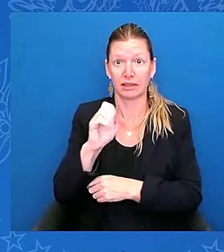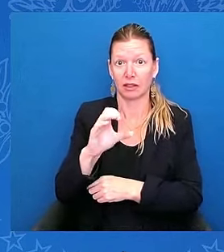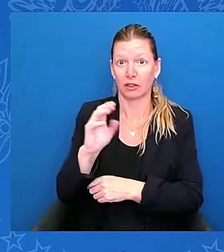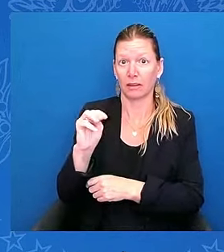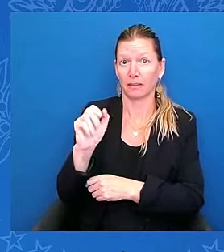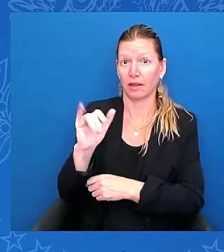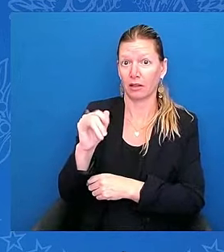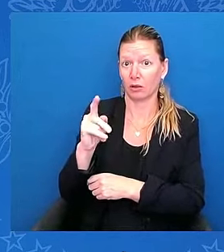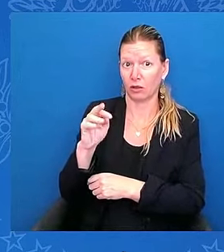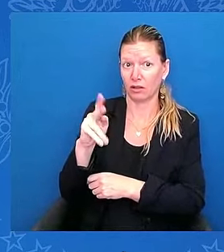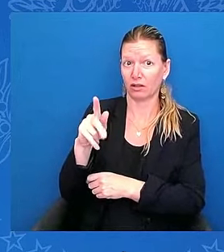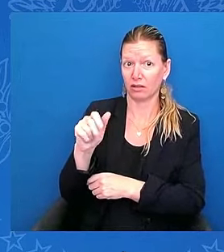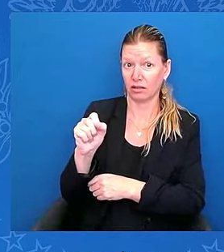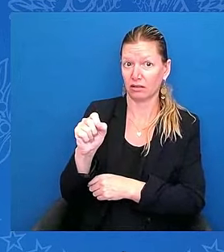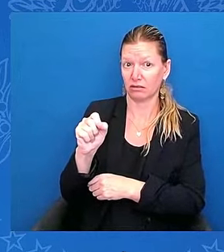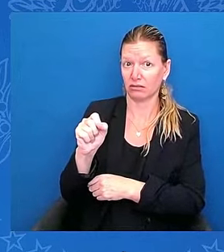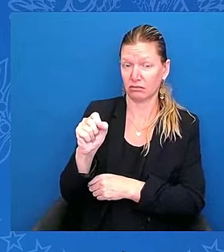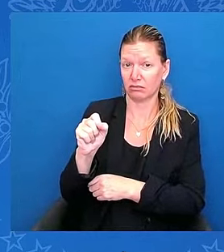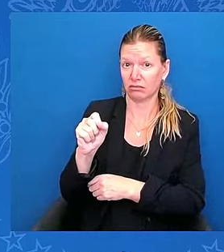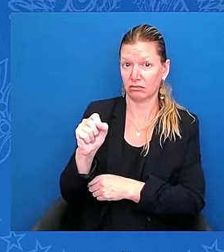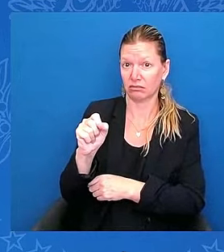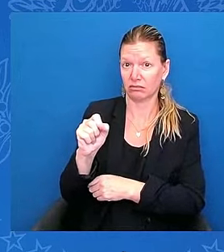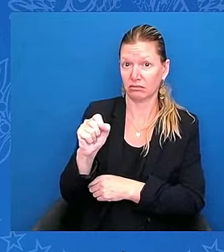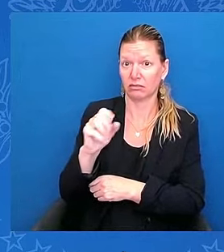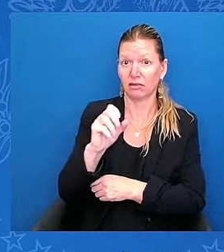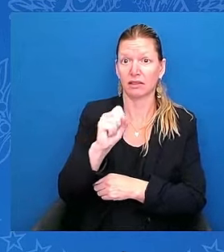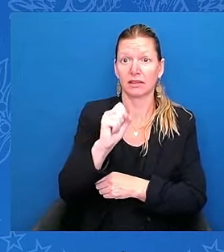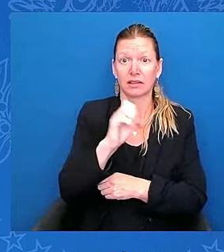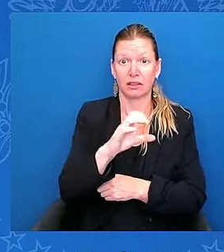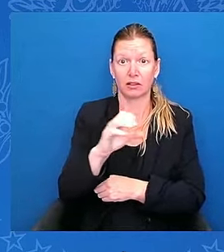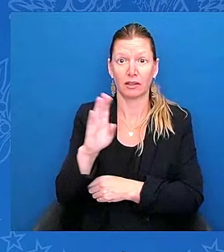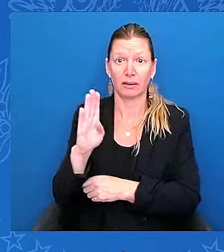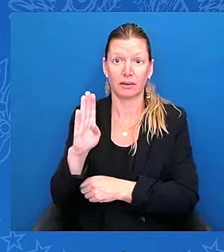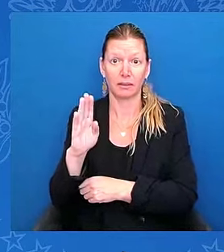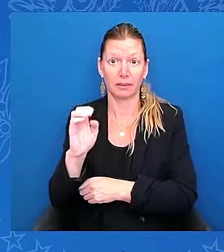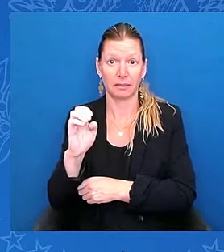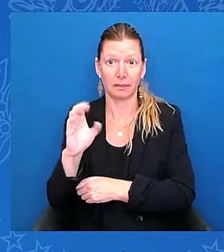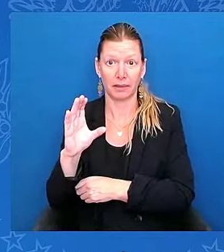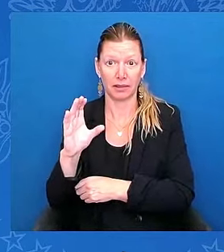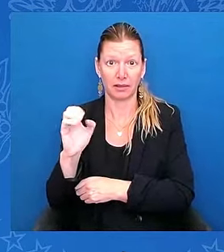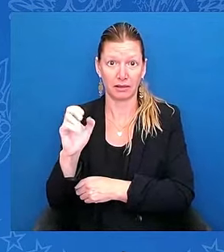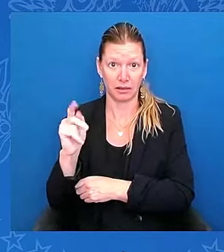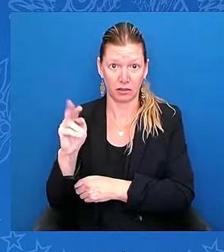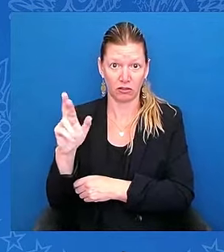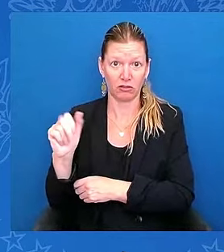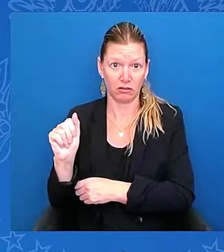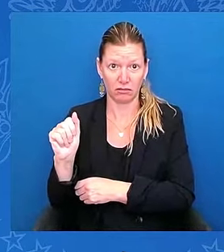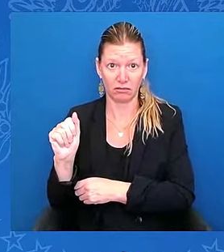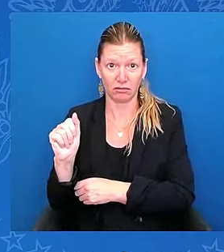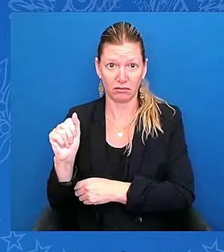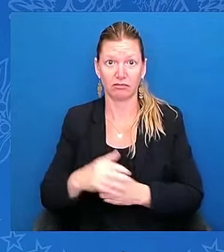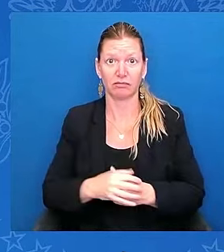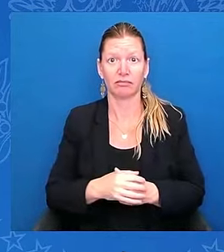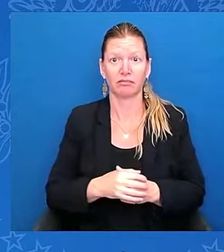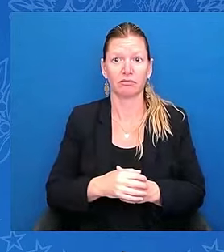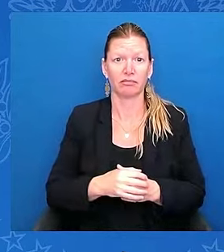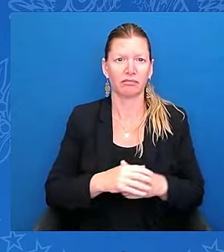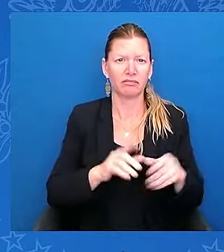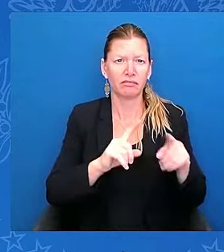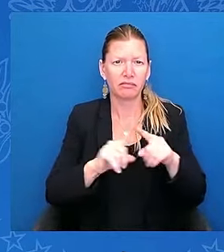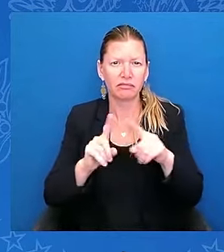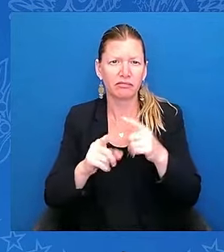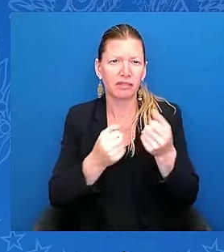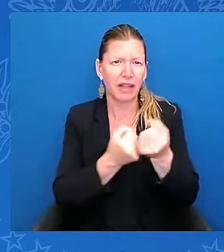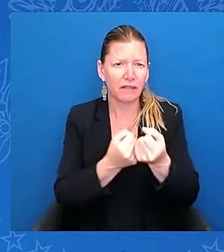and advocates and families for law enforcement, faith leaders — everybody who's here. Two weeks ago, I did what